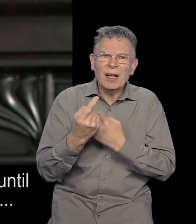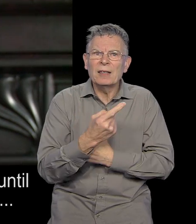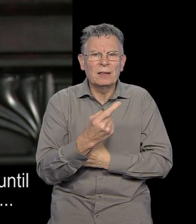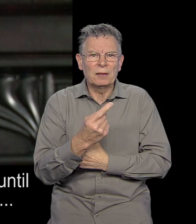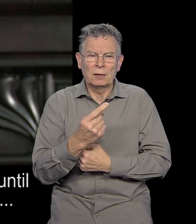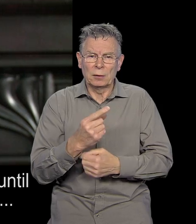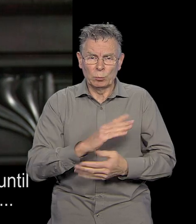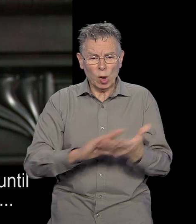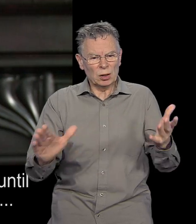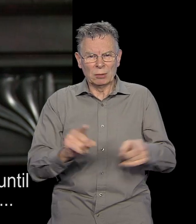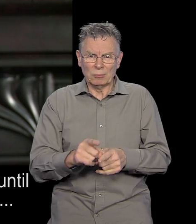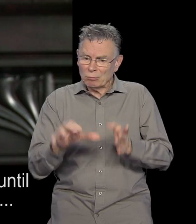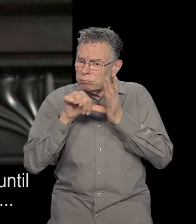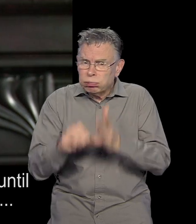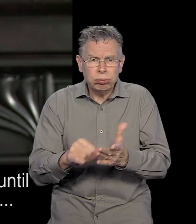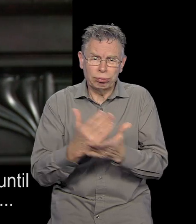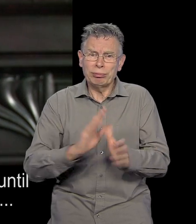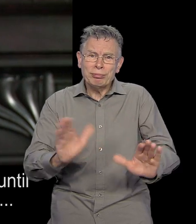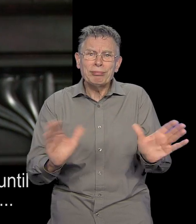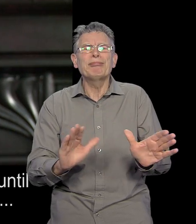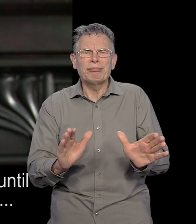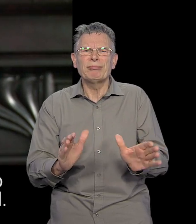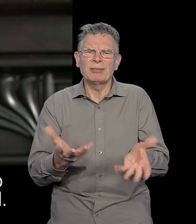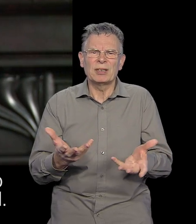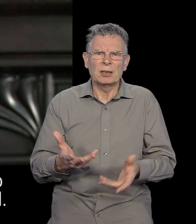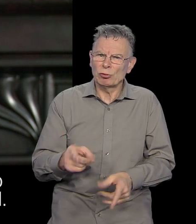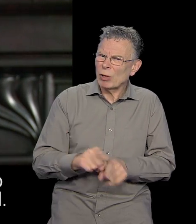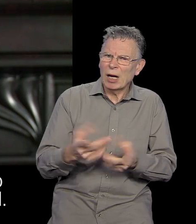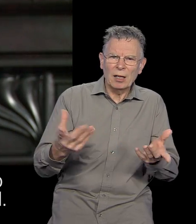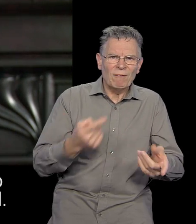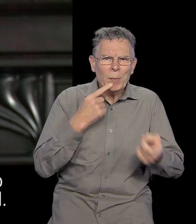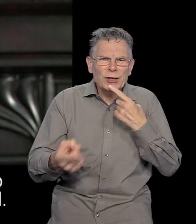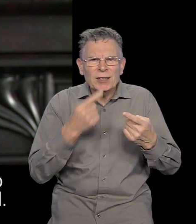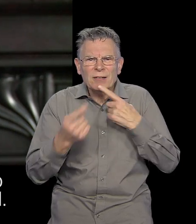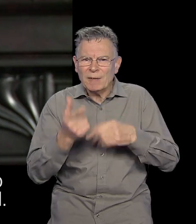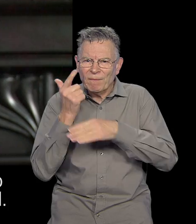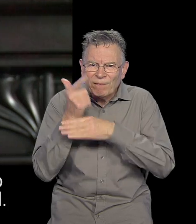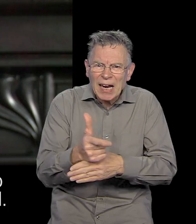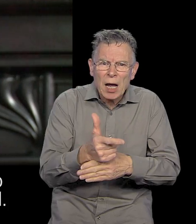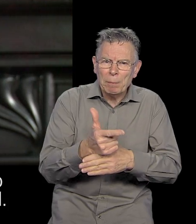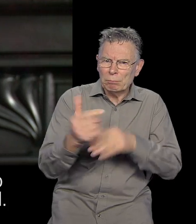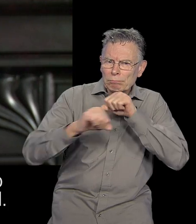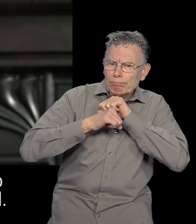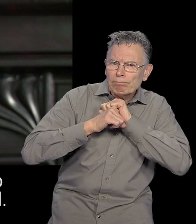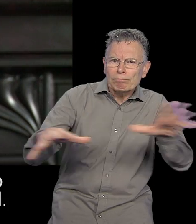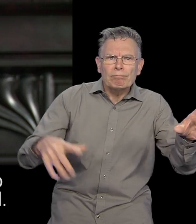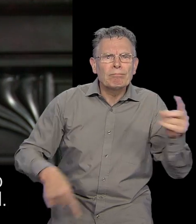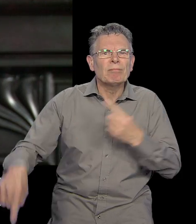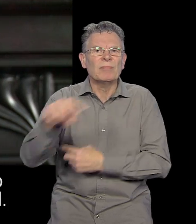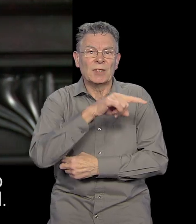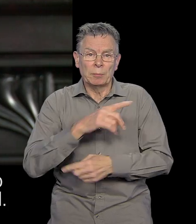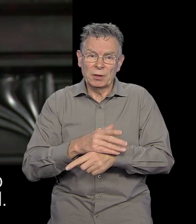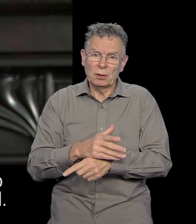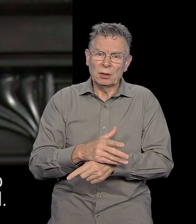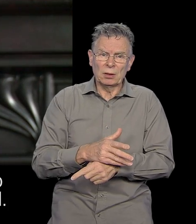until the government really step up to the plate and actually do something I'm not it's not a